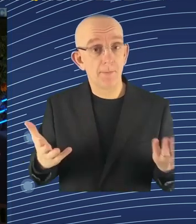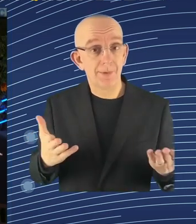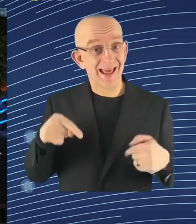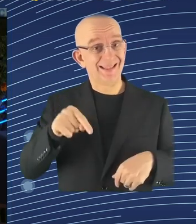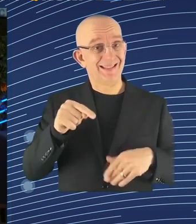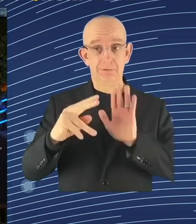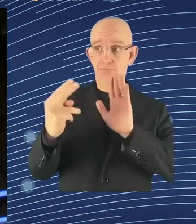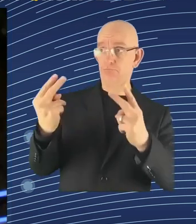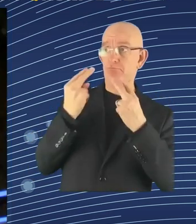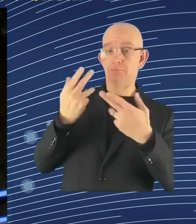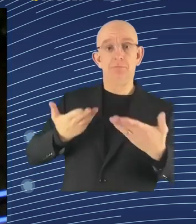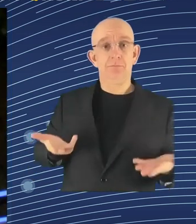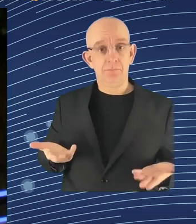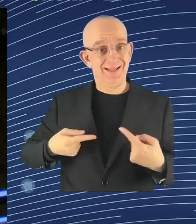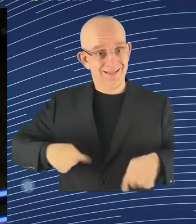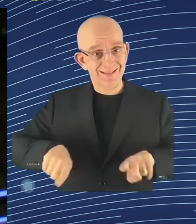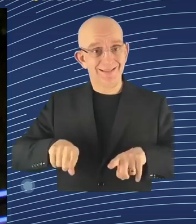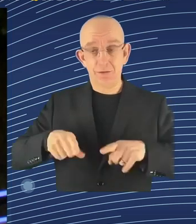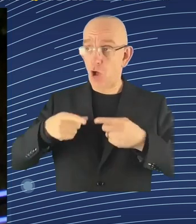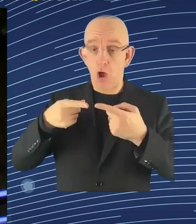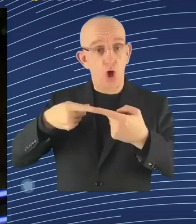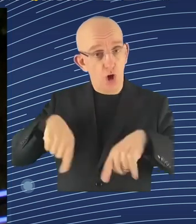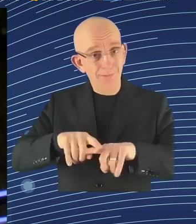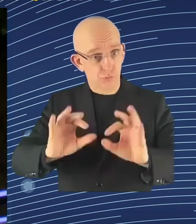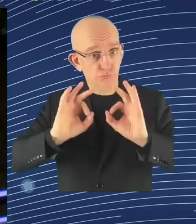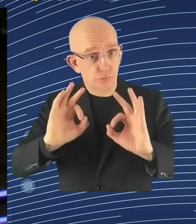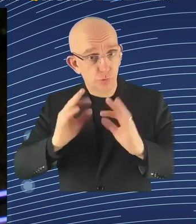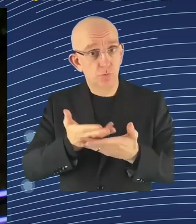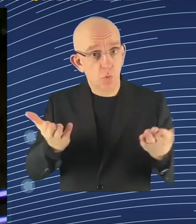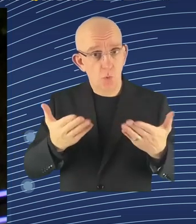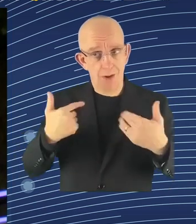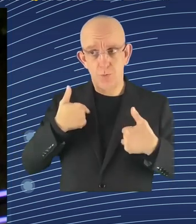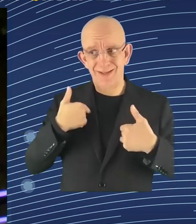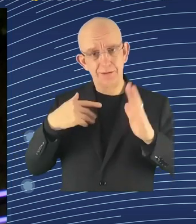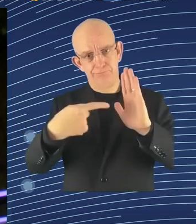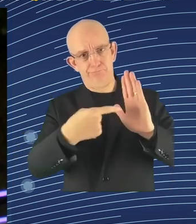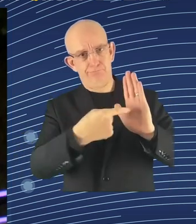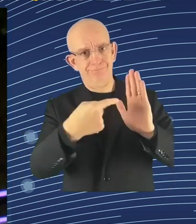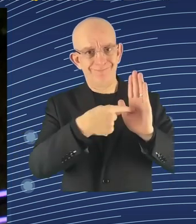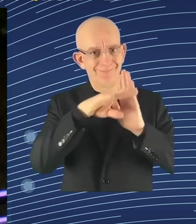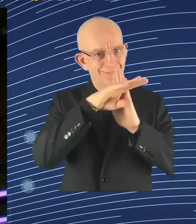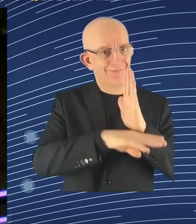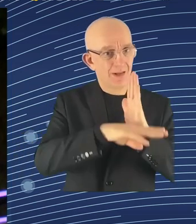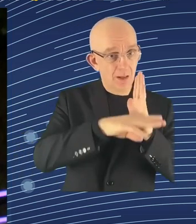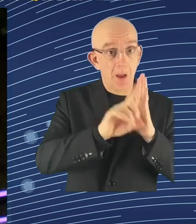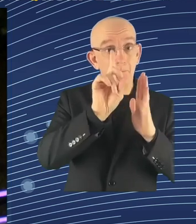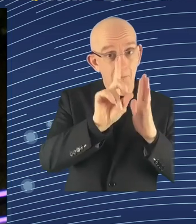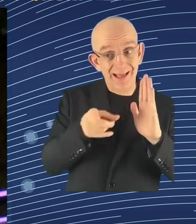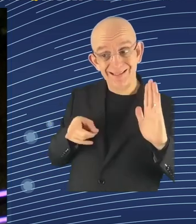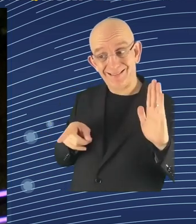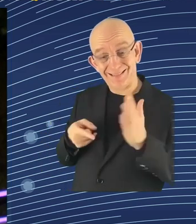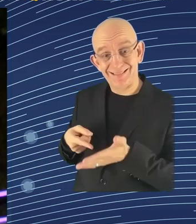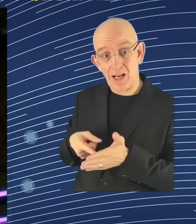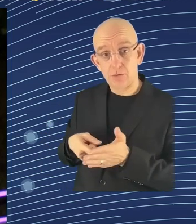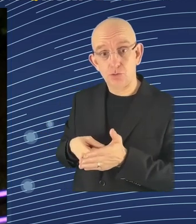to China. This should not be the case, and this is obviously also not the case. But what is important is that